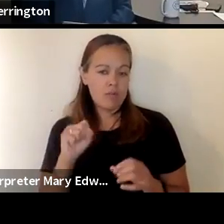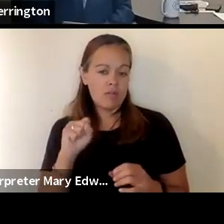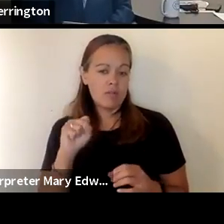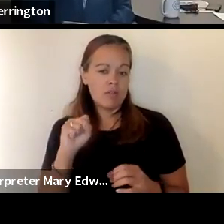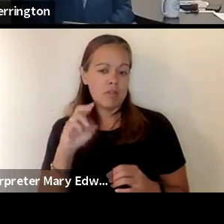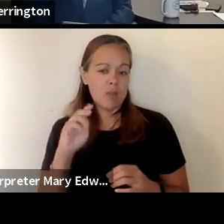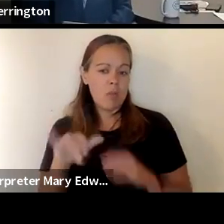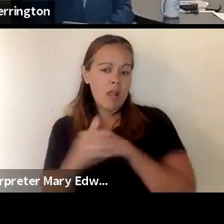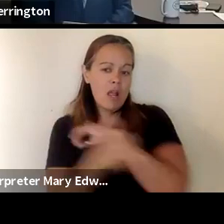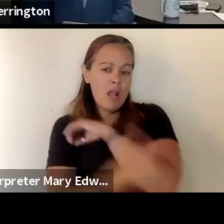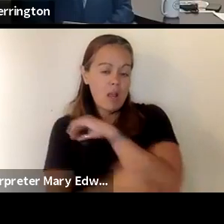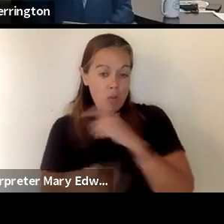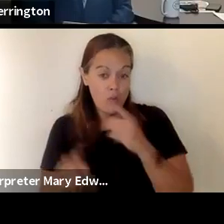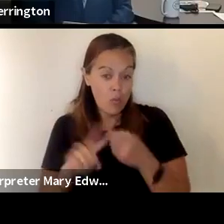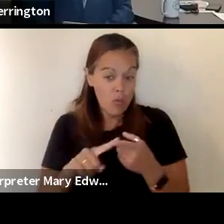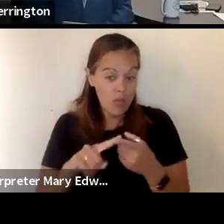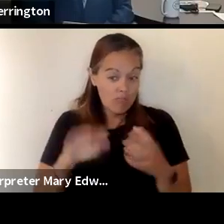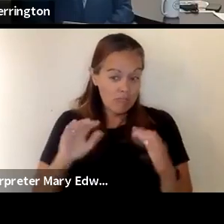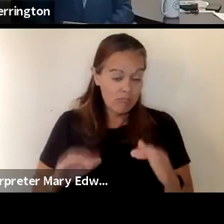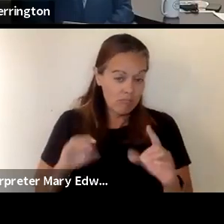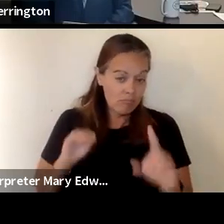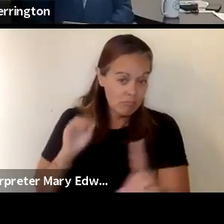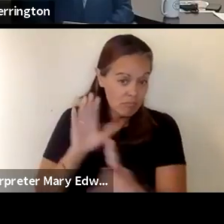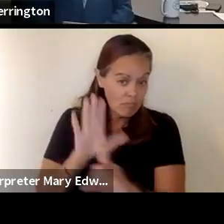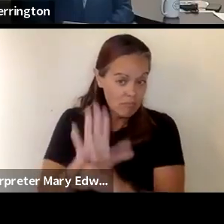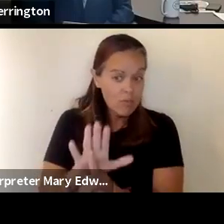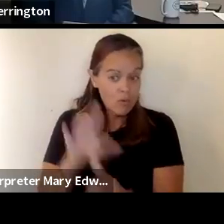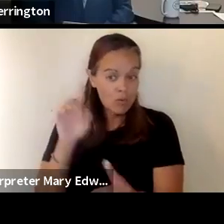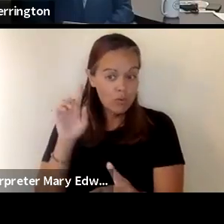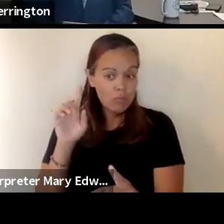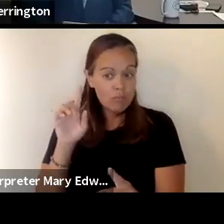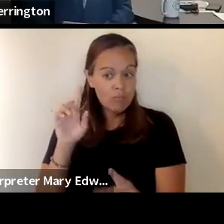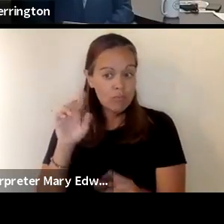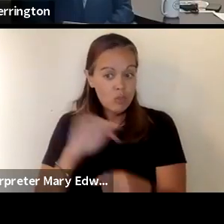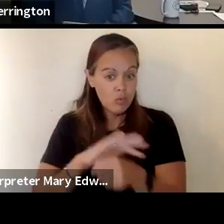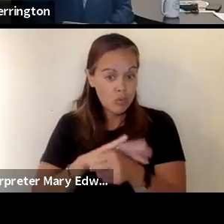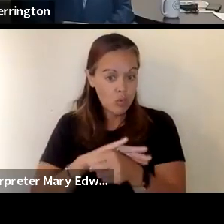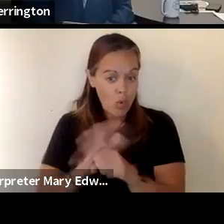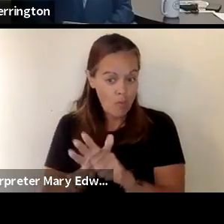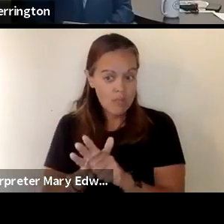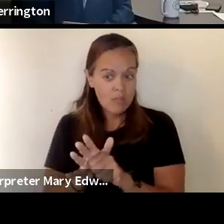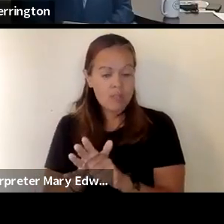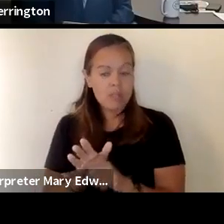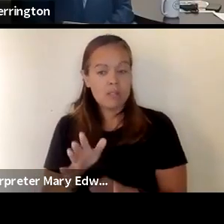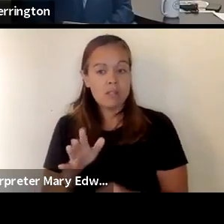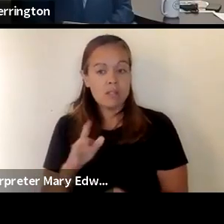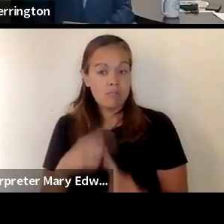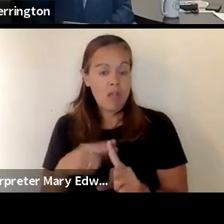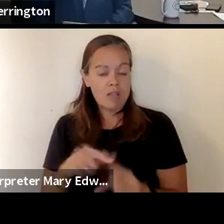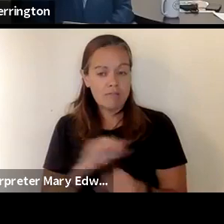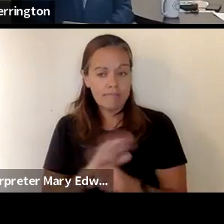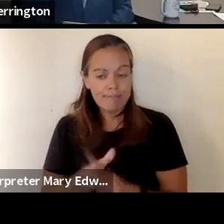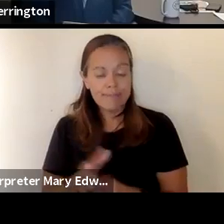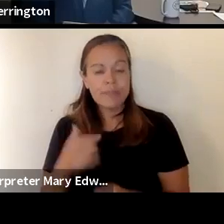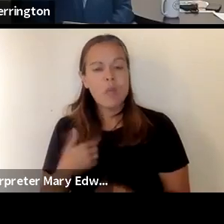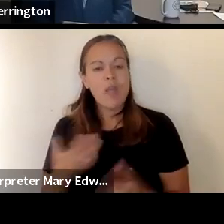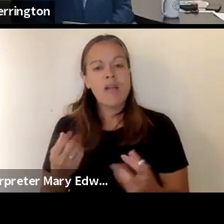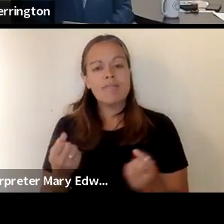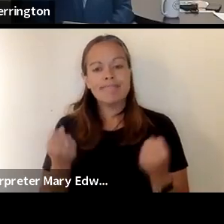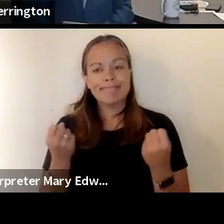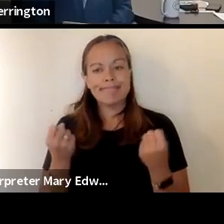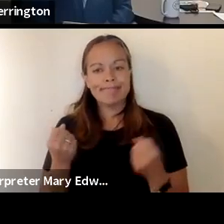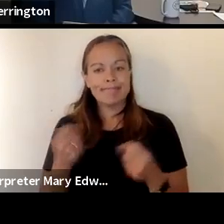when a child is exposed to a positive coven 19 case right now we have a few different options for quarantine